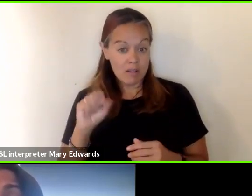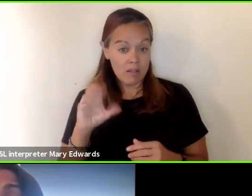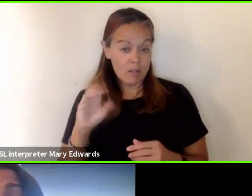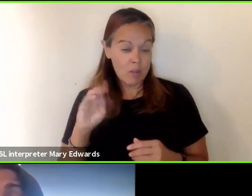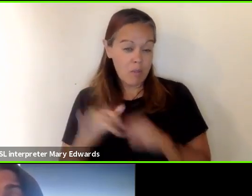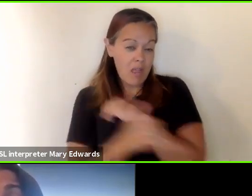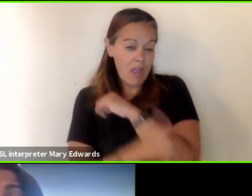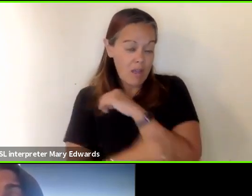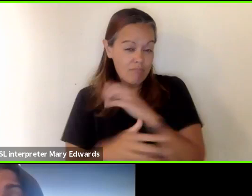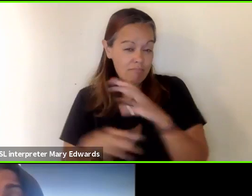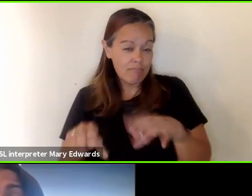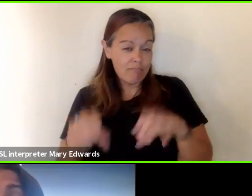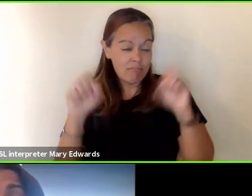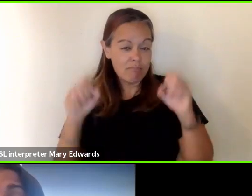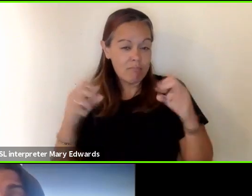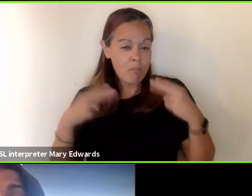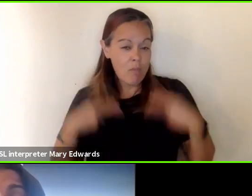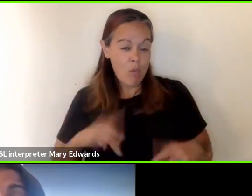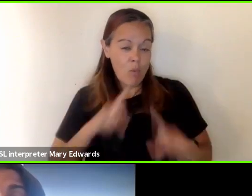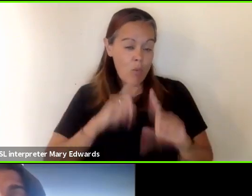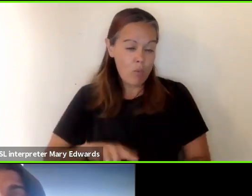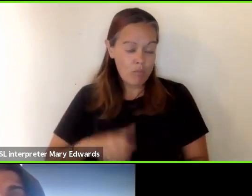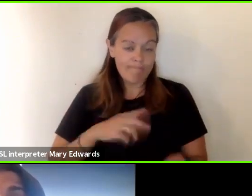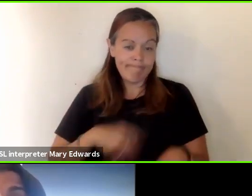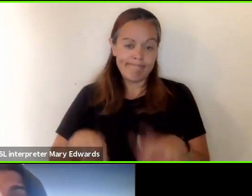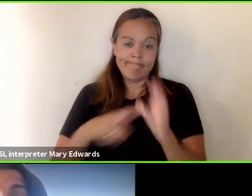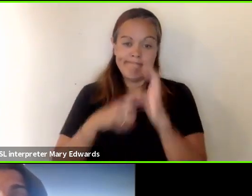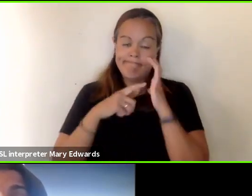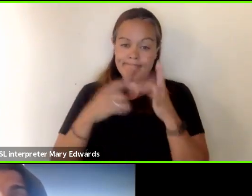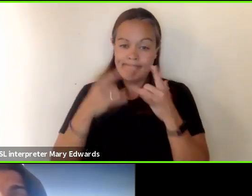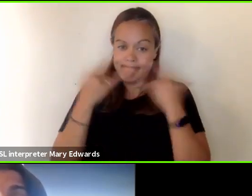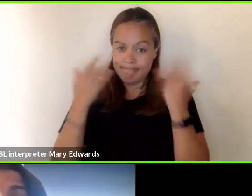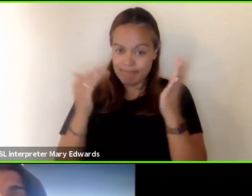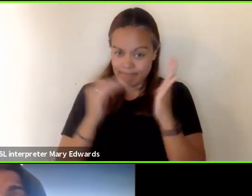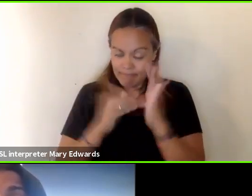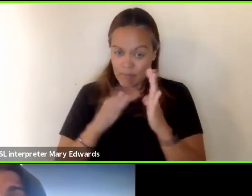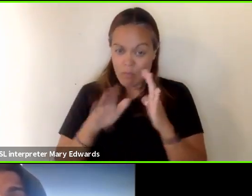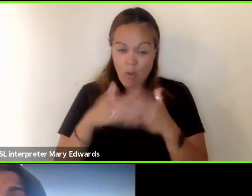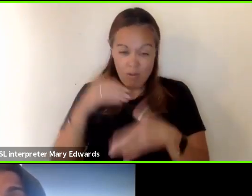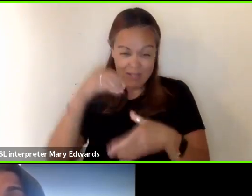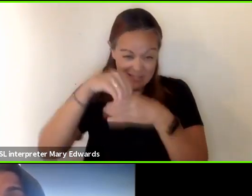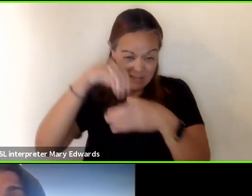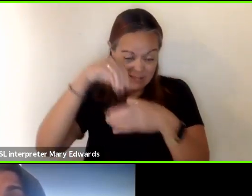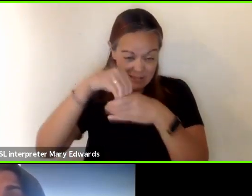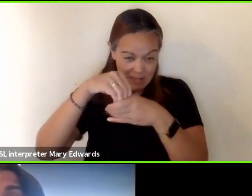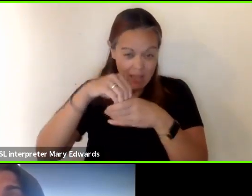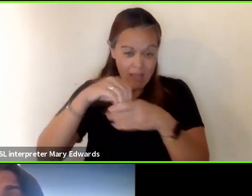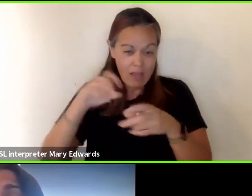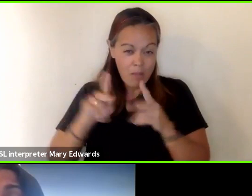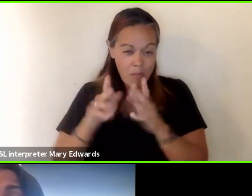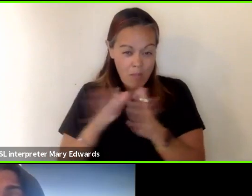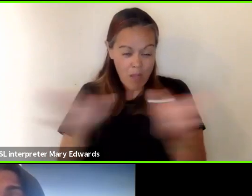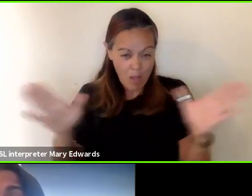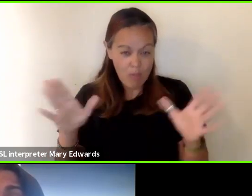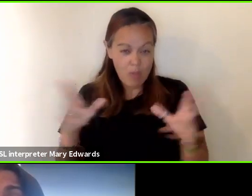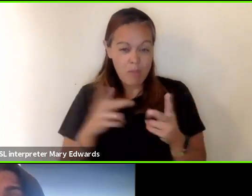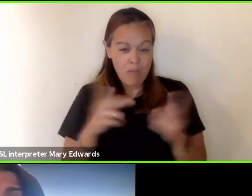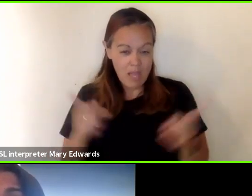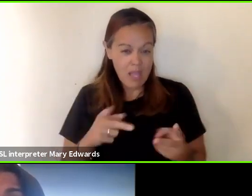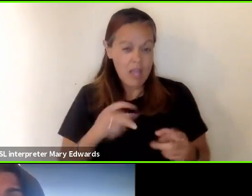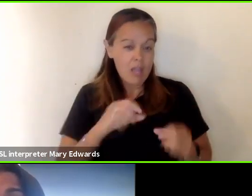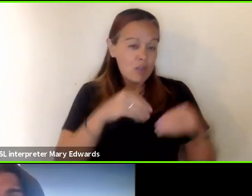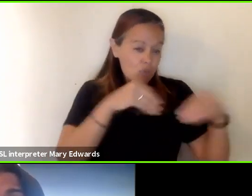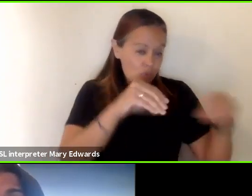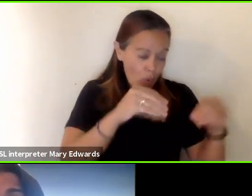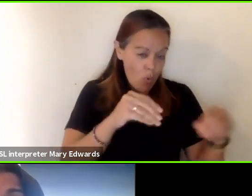have adopted a health order requiring masking once again in all indoor public locations including stores restaurants and